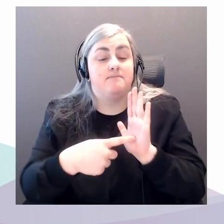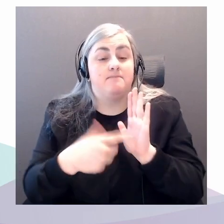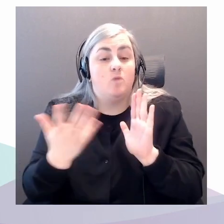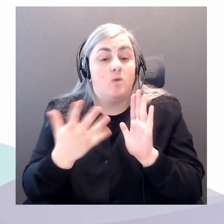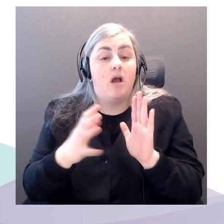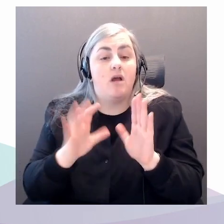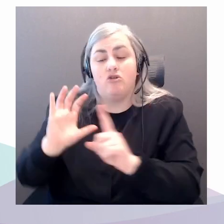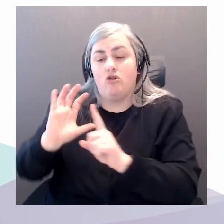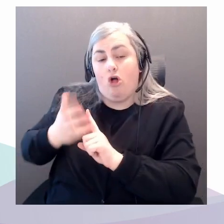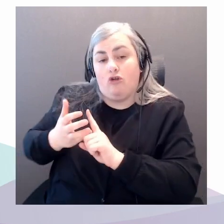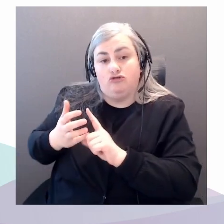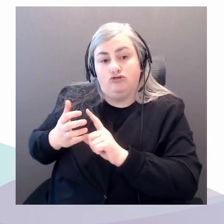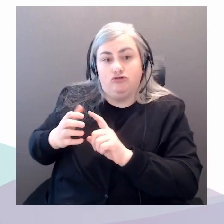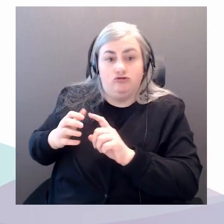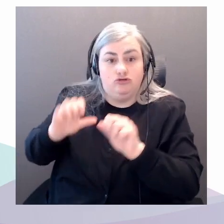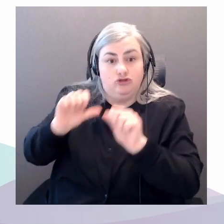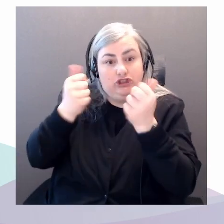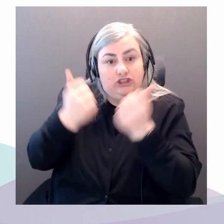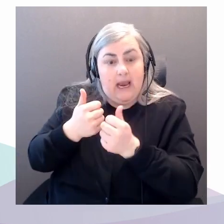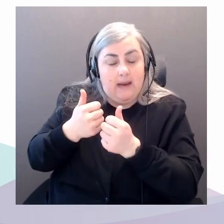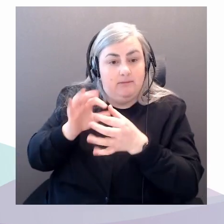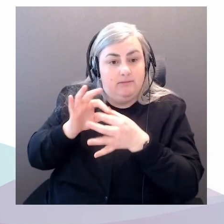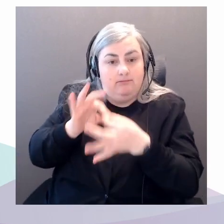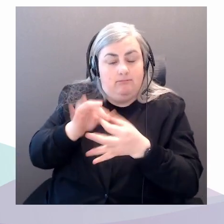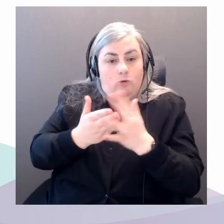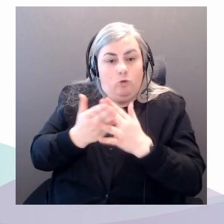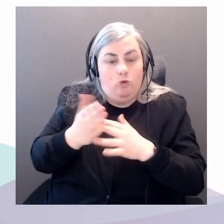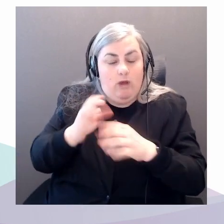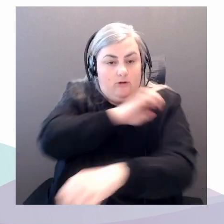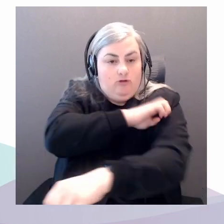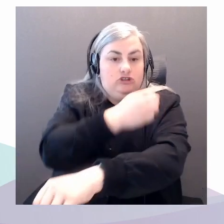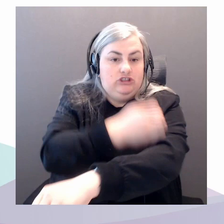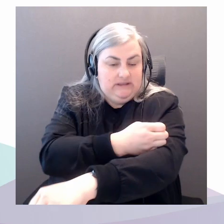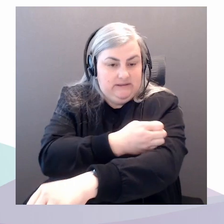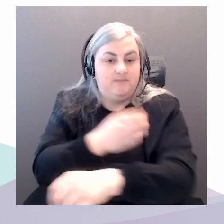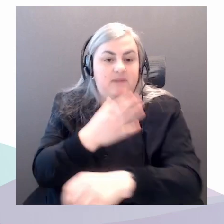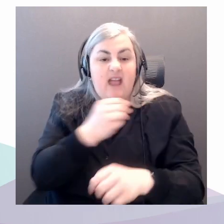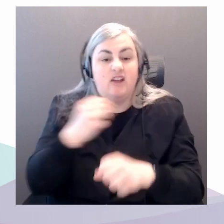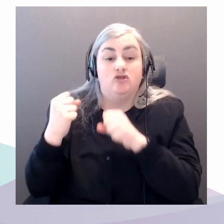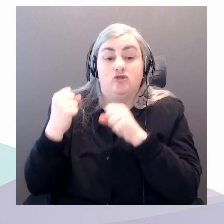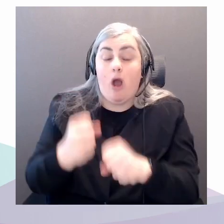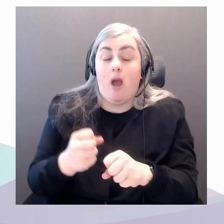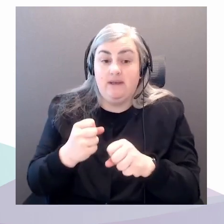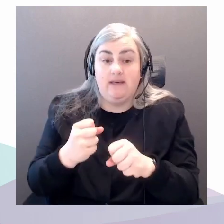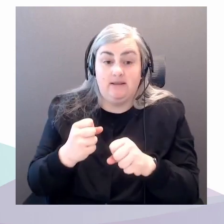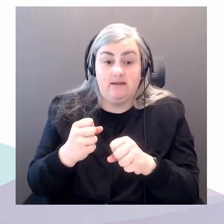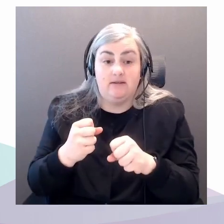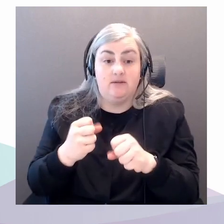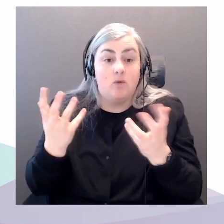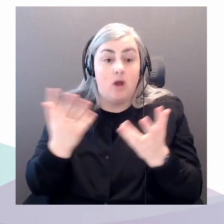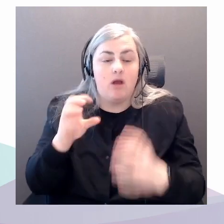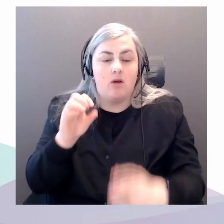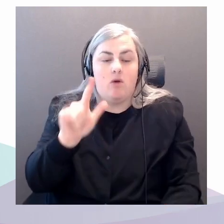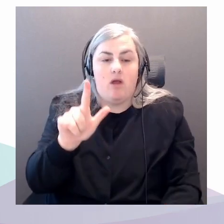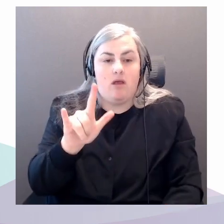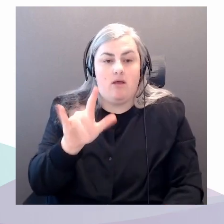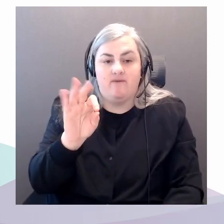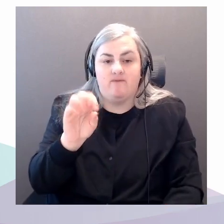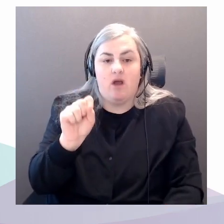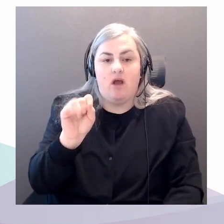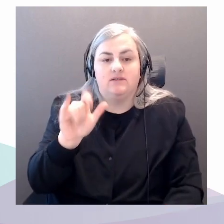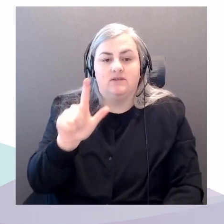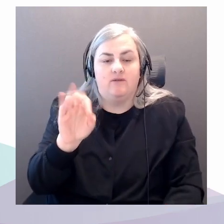and specifically our current dominant form of energy, which is oil, fossil fuels. The collective work of petro cultures has been